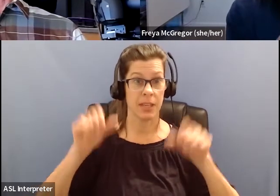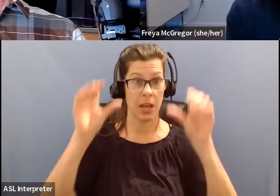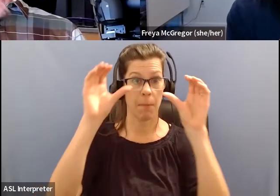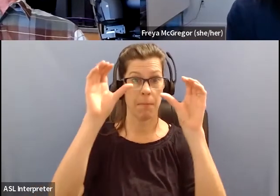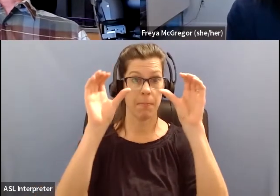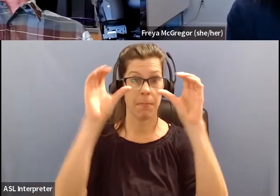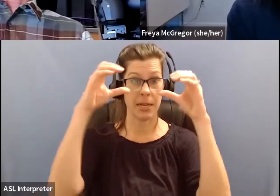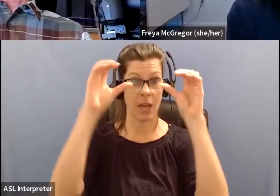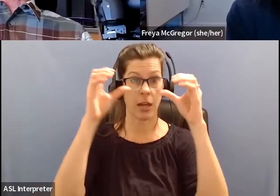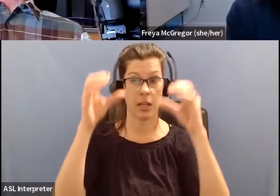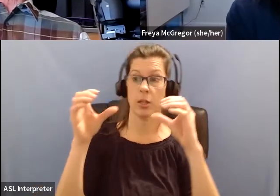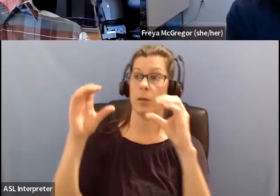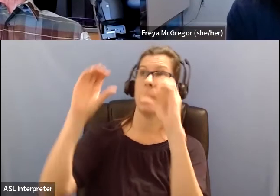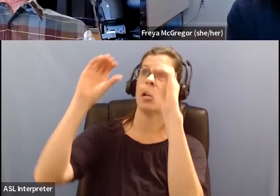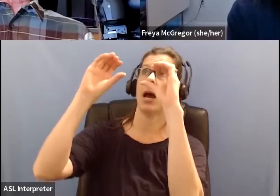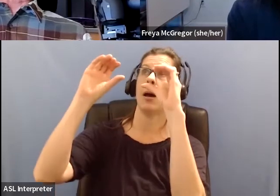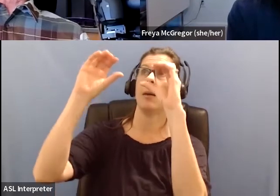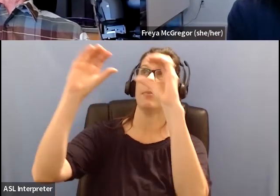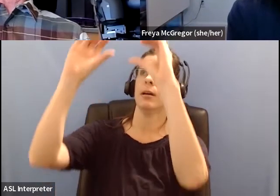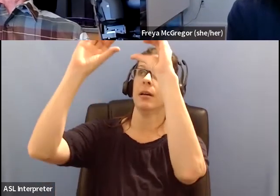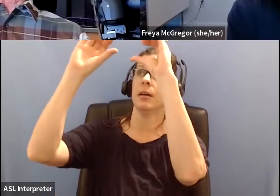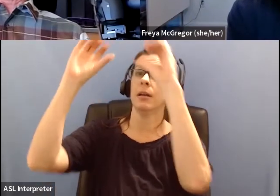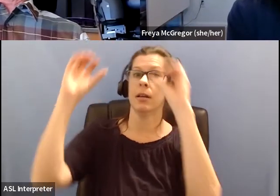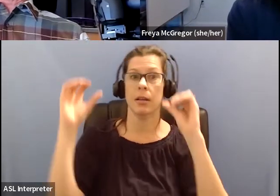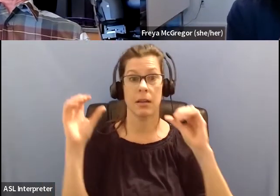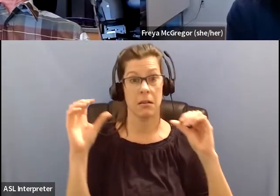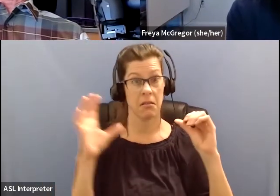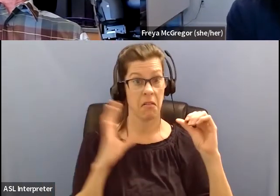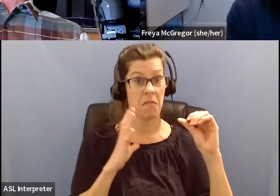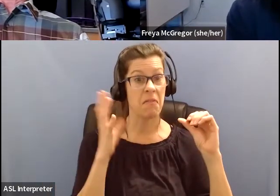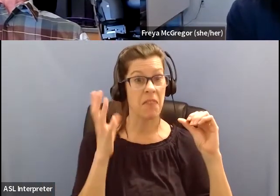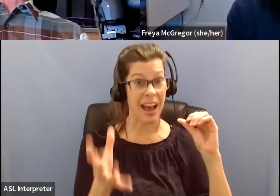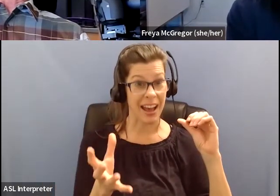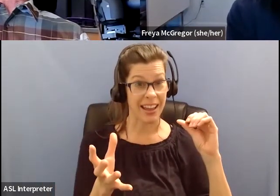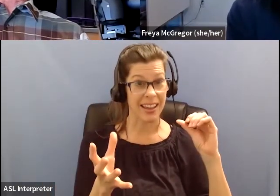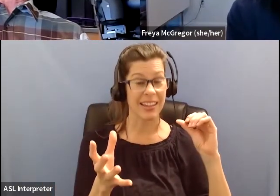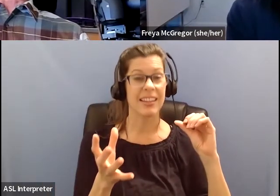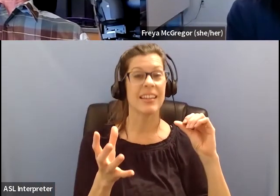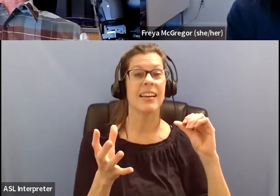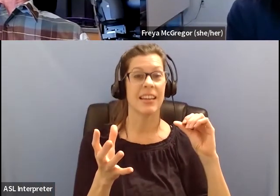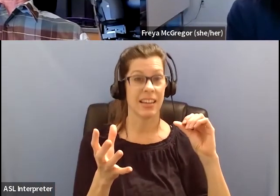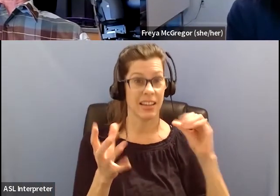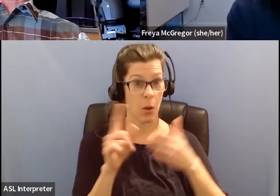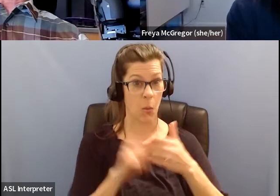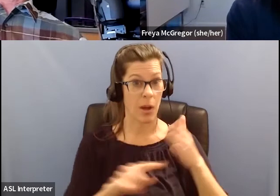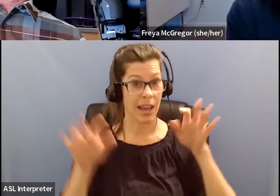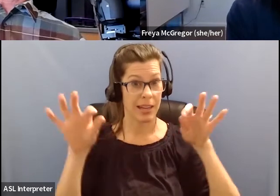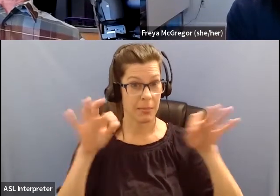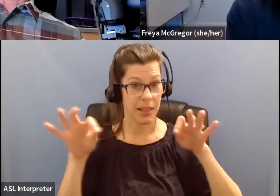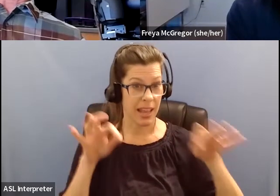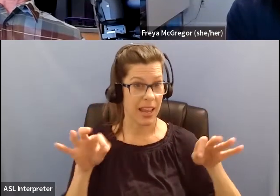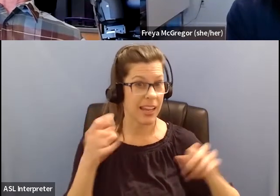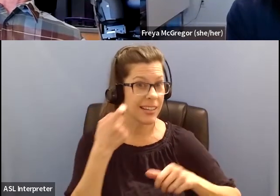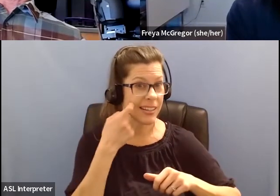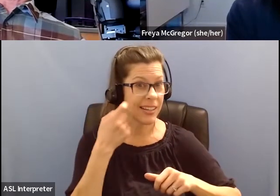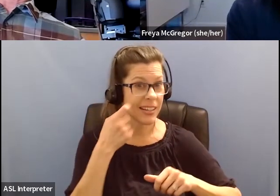pointing where it needs to point. Well, I was fine and dandy. And I could, and this is what I was saying earlier, even though I